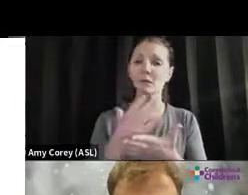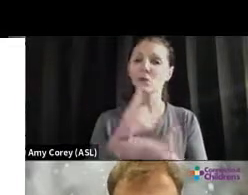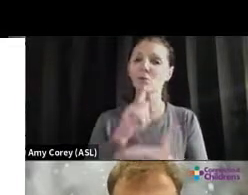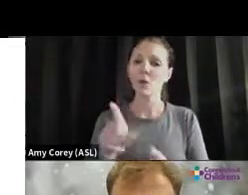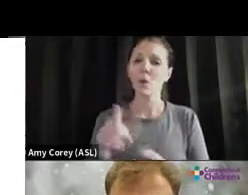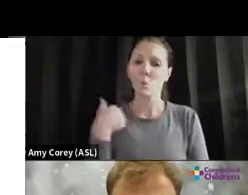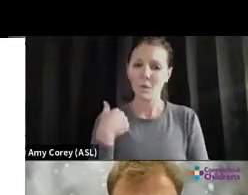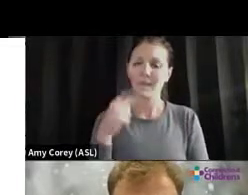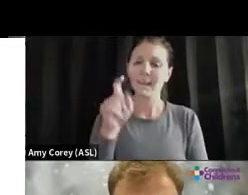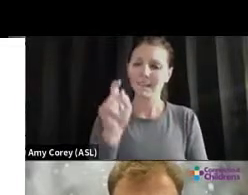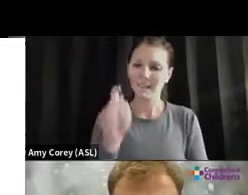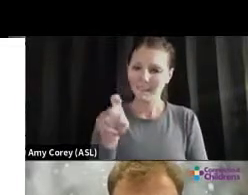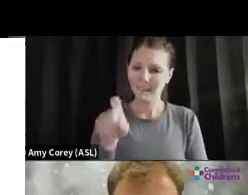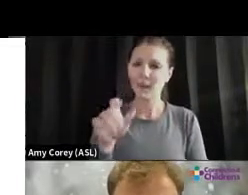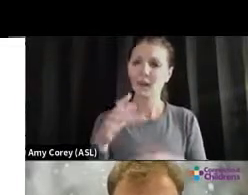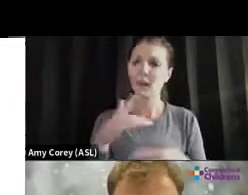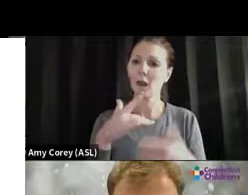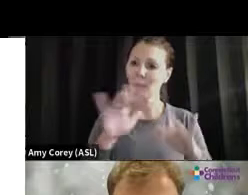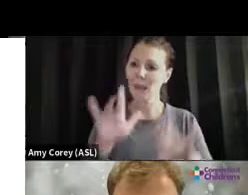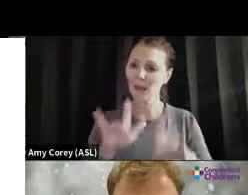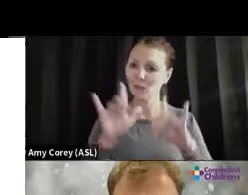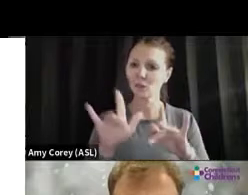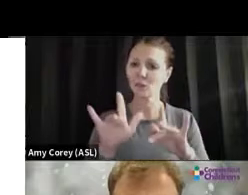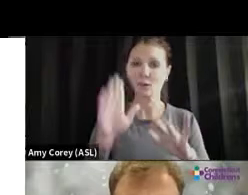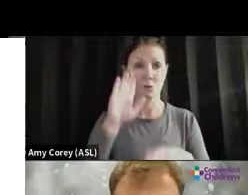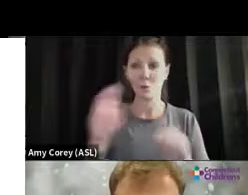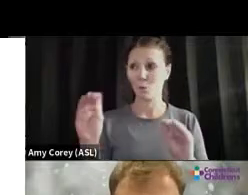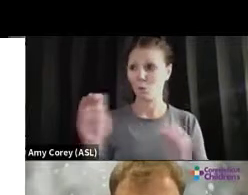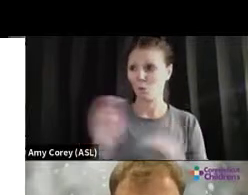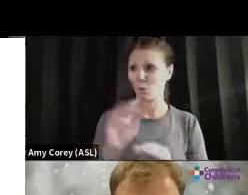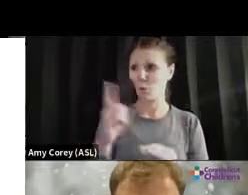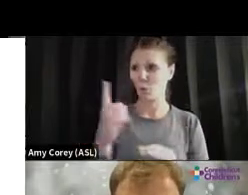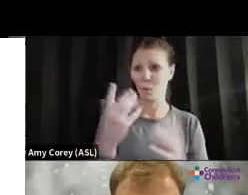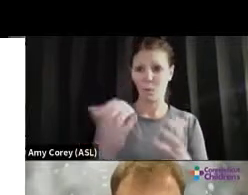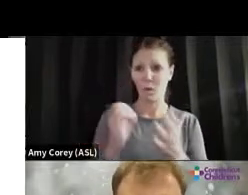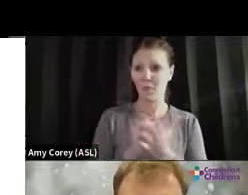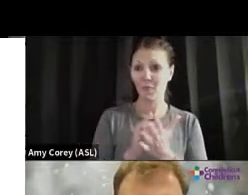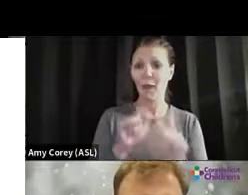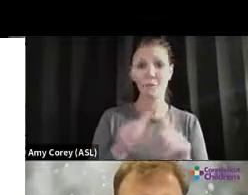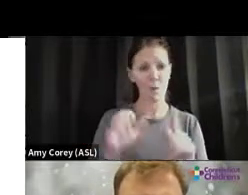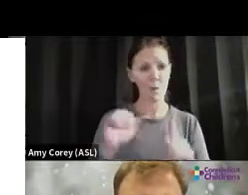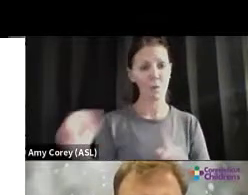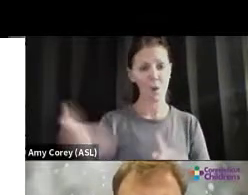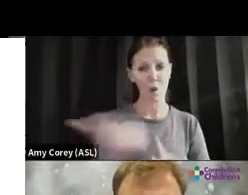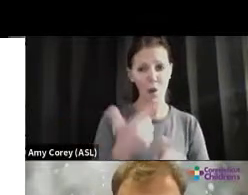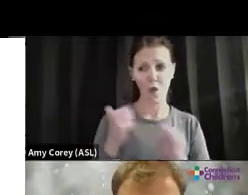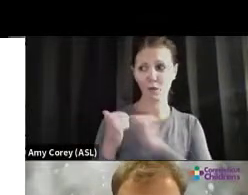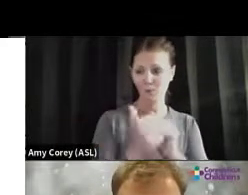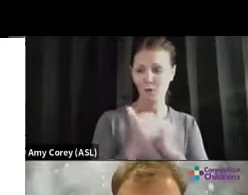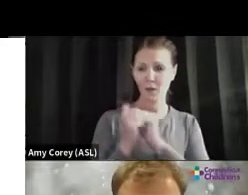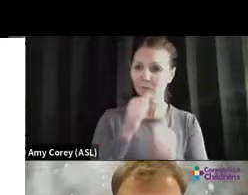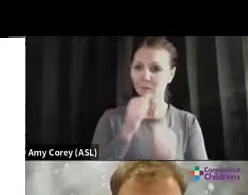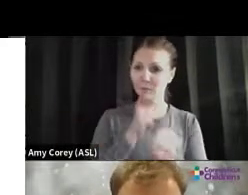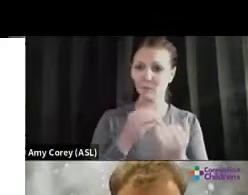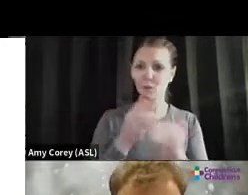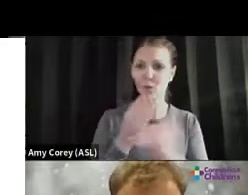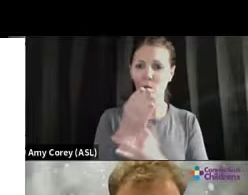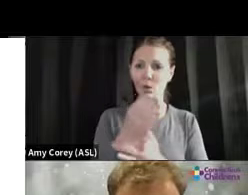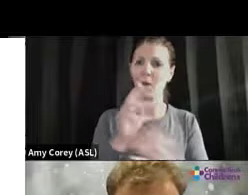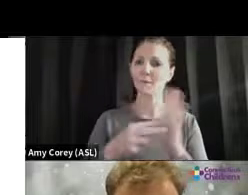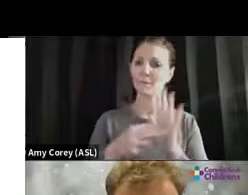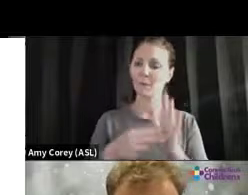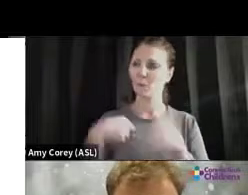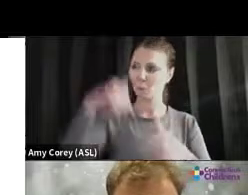If we accept the fact that no one signed up for this, but we're all in it together, it will help round us together. It will help us give everyone space because we're